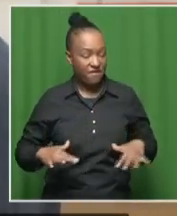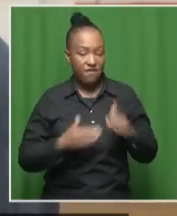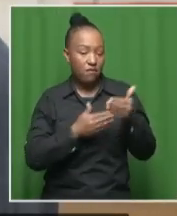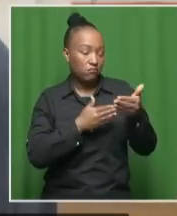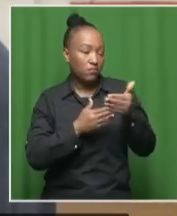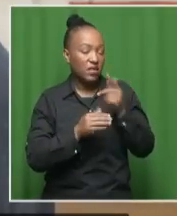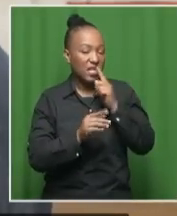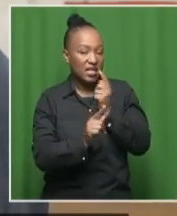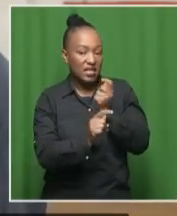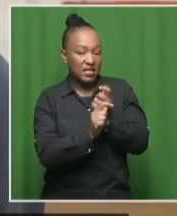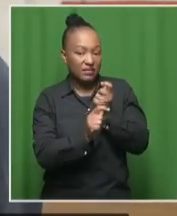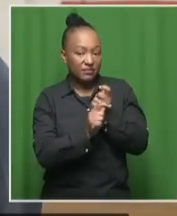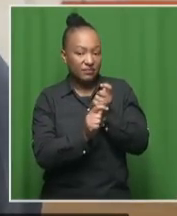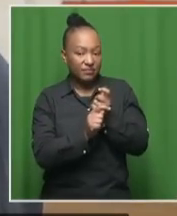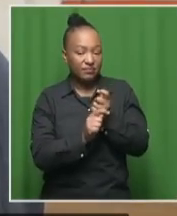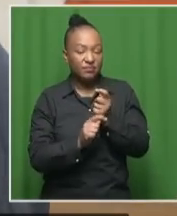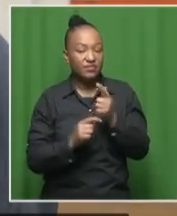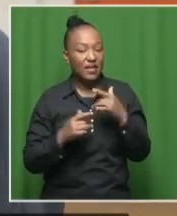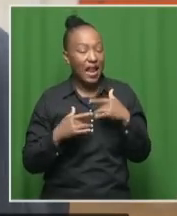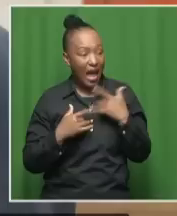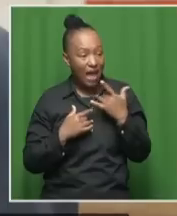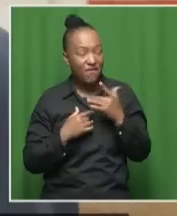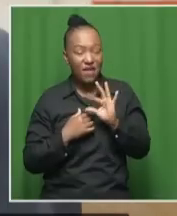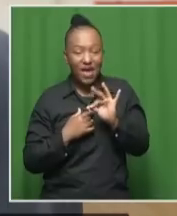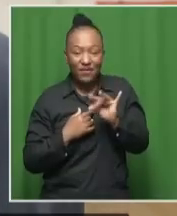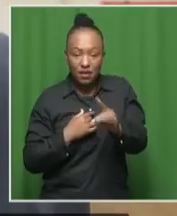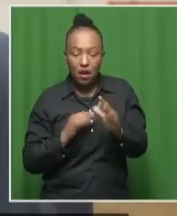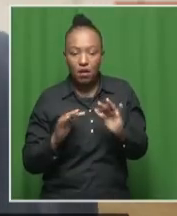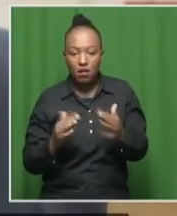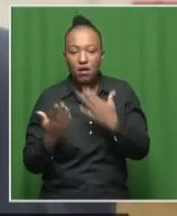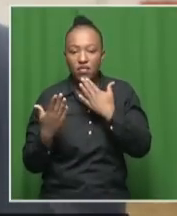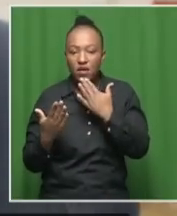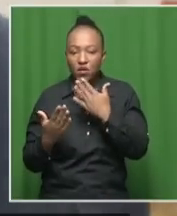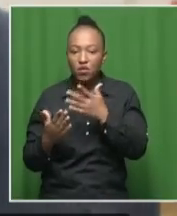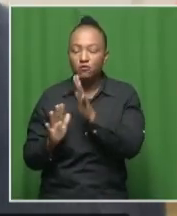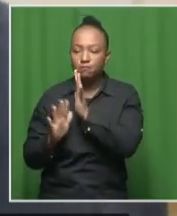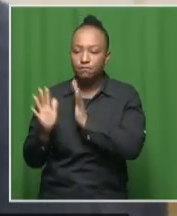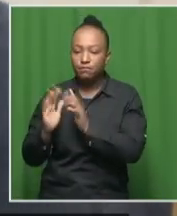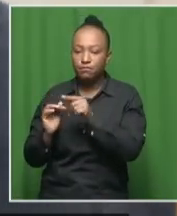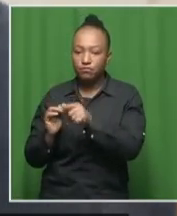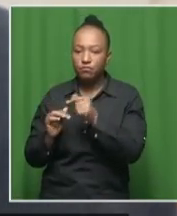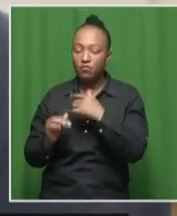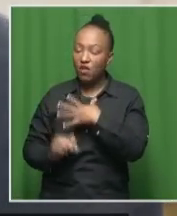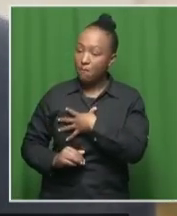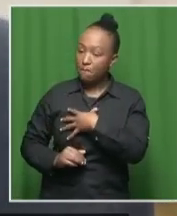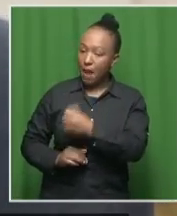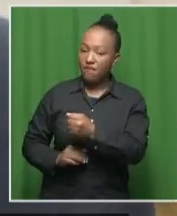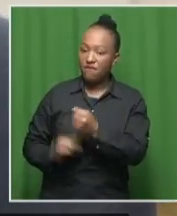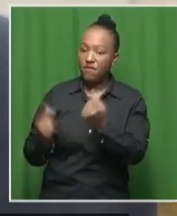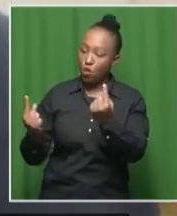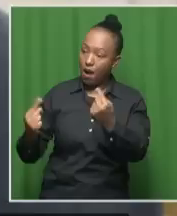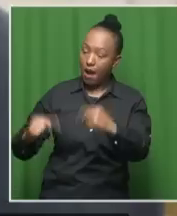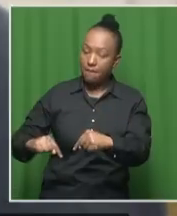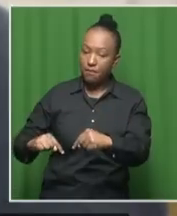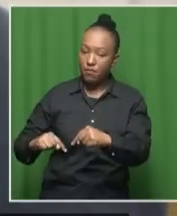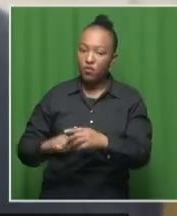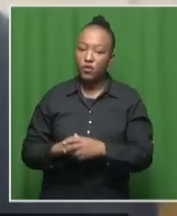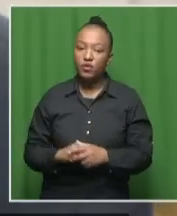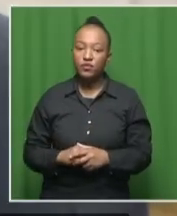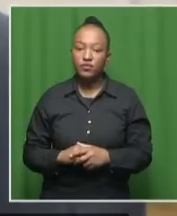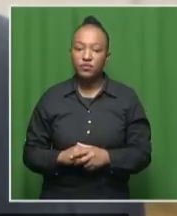squatter camp what her daily existence is like. Thank you so much for speaking to us and for your bravery for coming forward. So